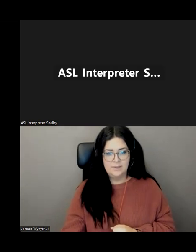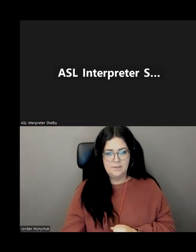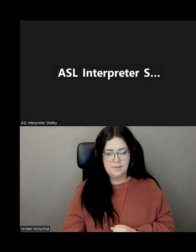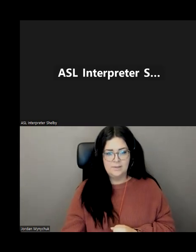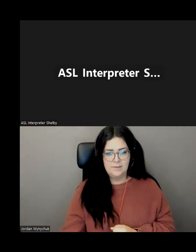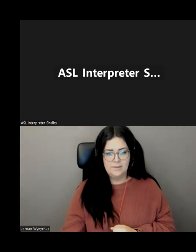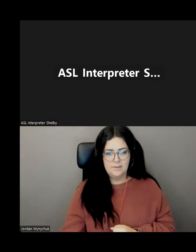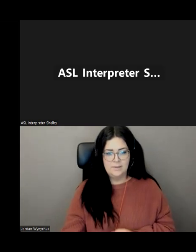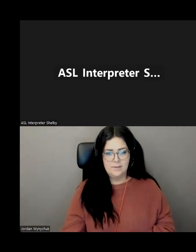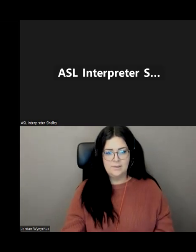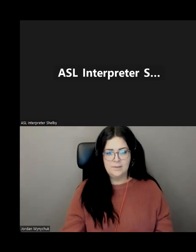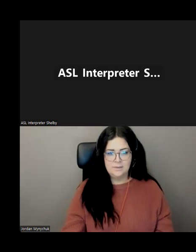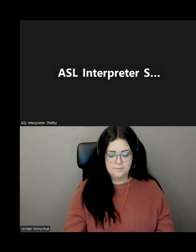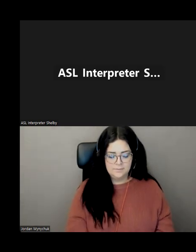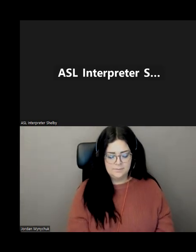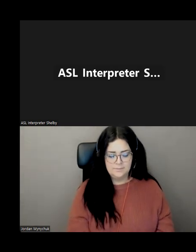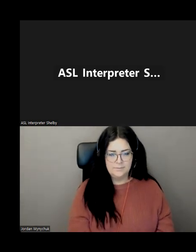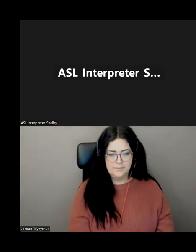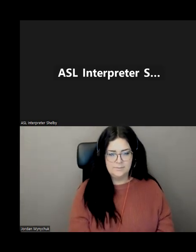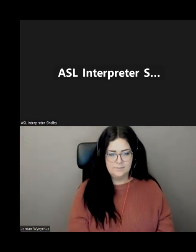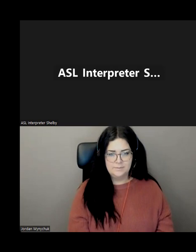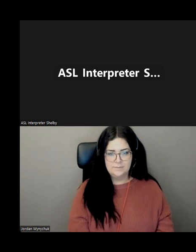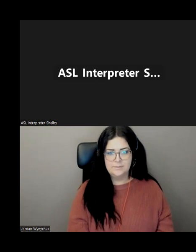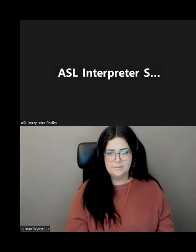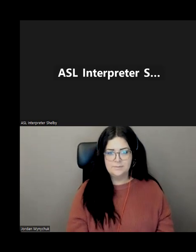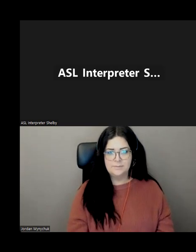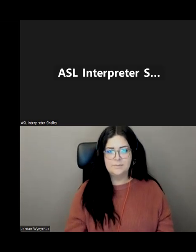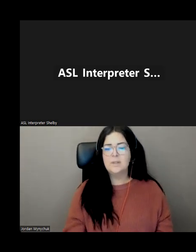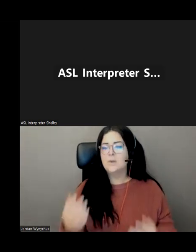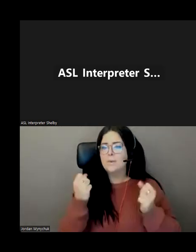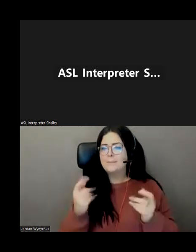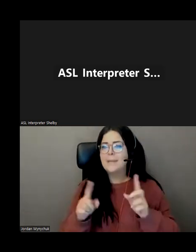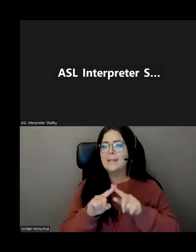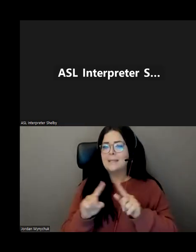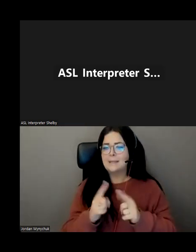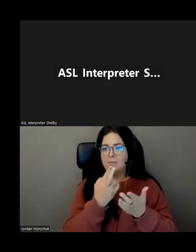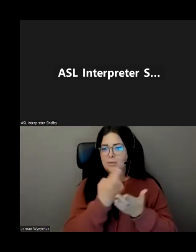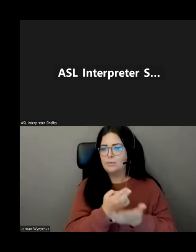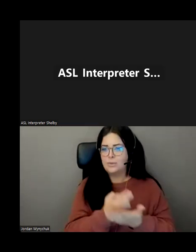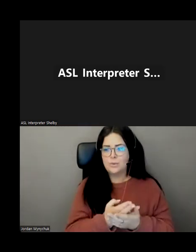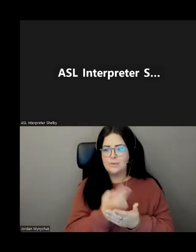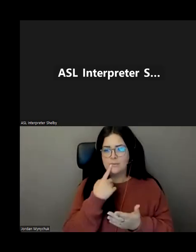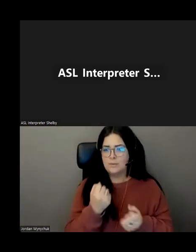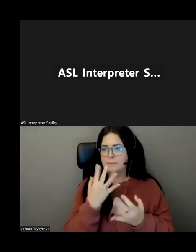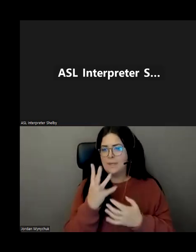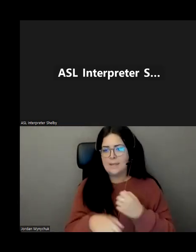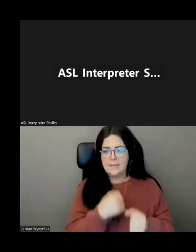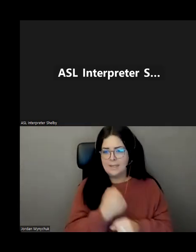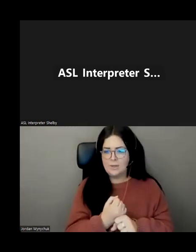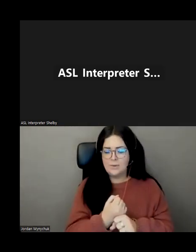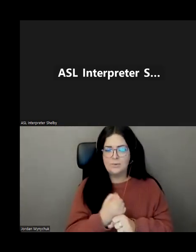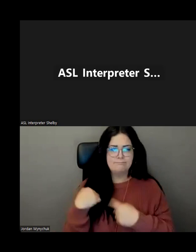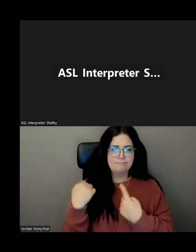have just a ton of uh educational uh resources uh find these at uh seniors nl